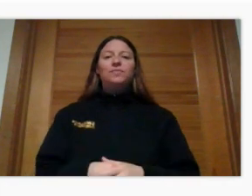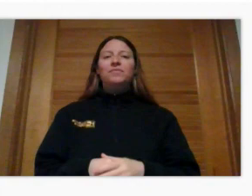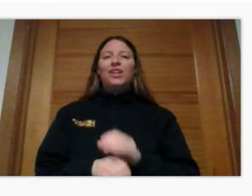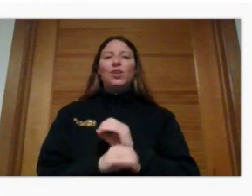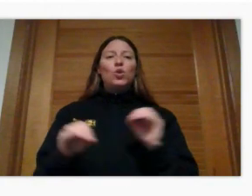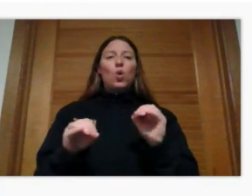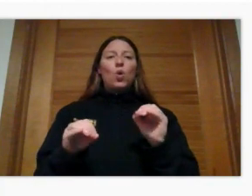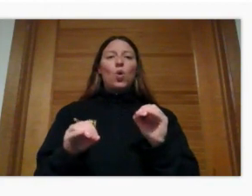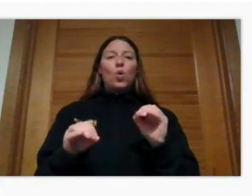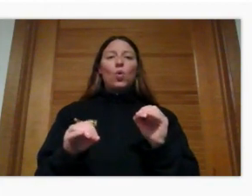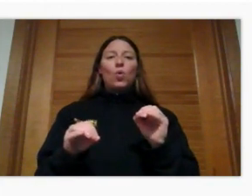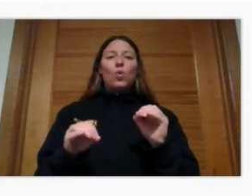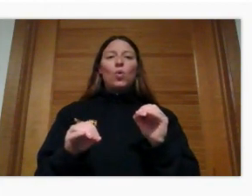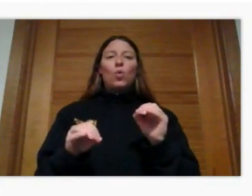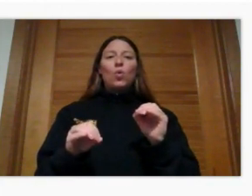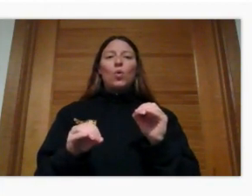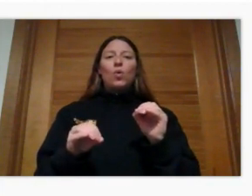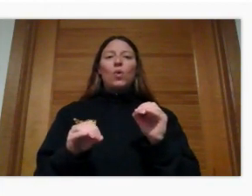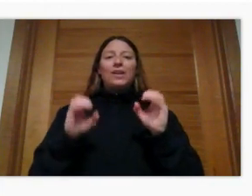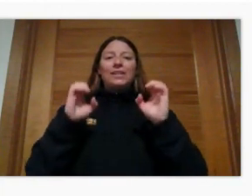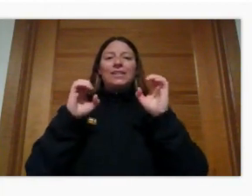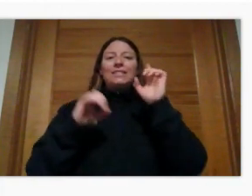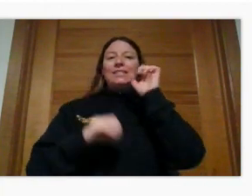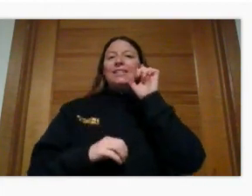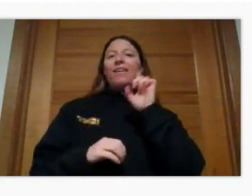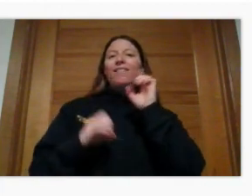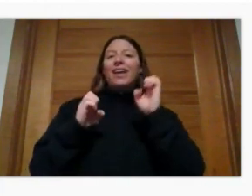was no such thing as deaf education.